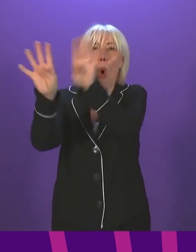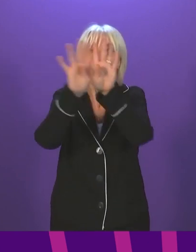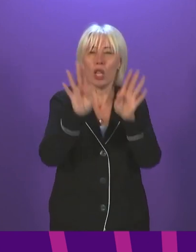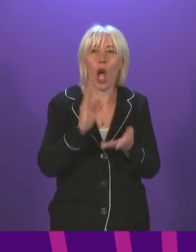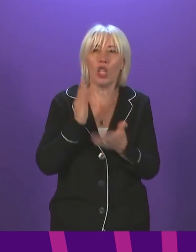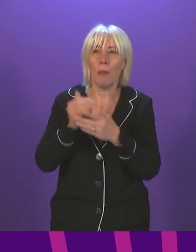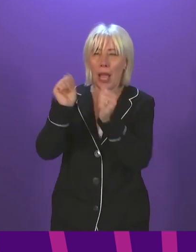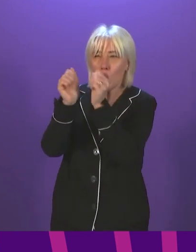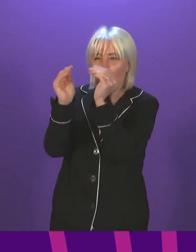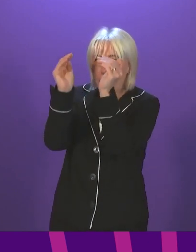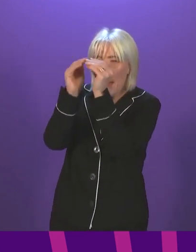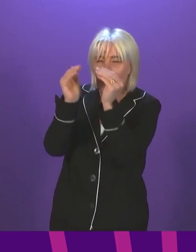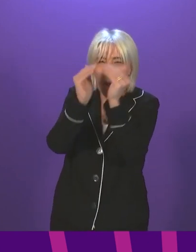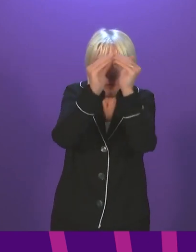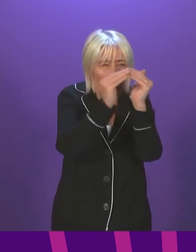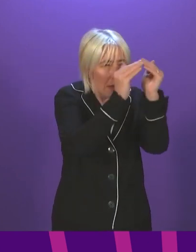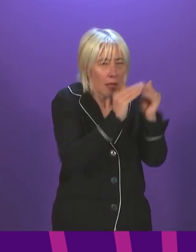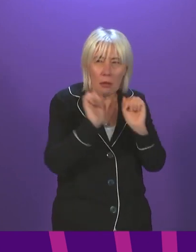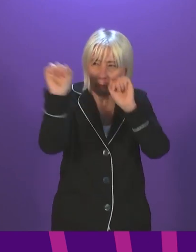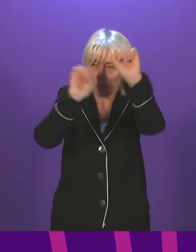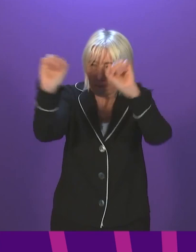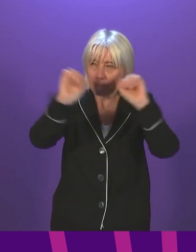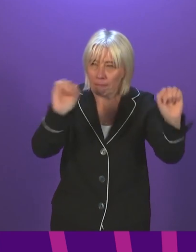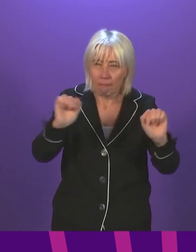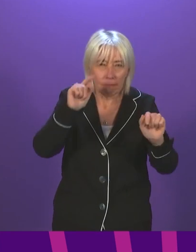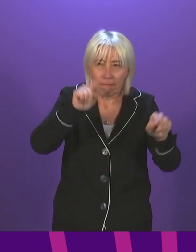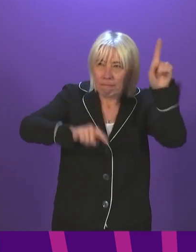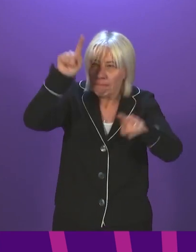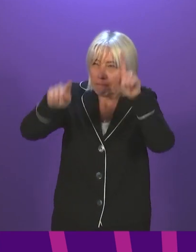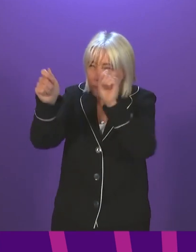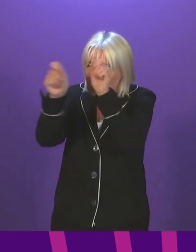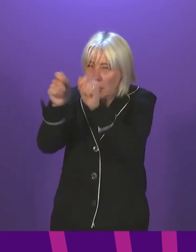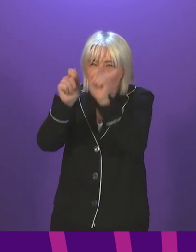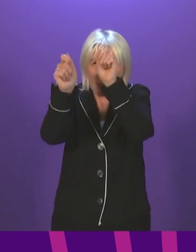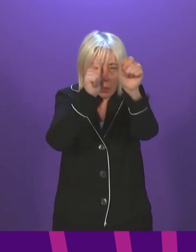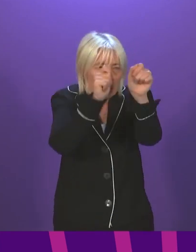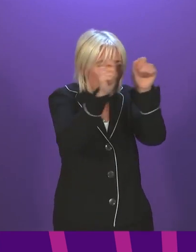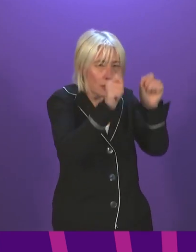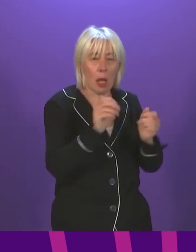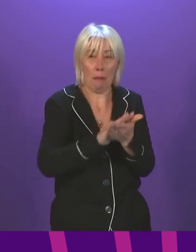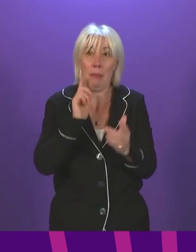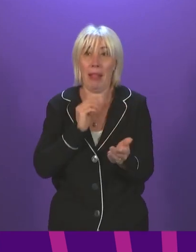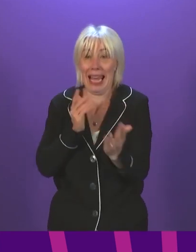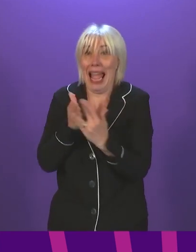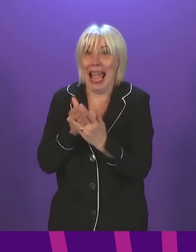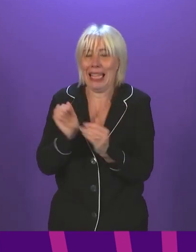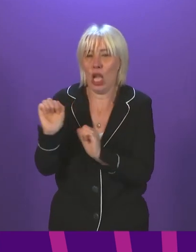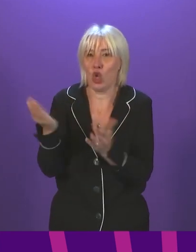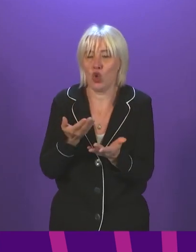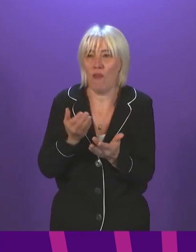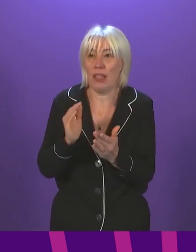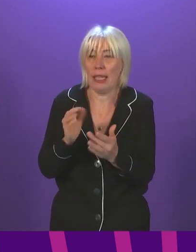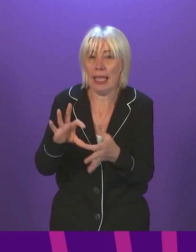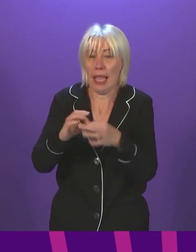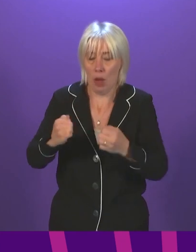to meet the differing needs of people with long COVID, and that will allow people to access services that are appropriate to their own